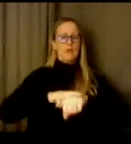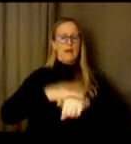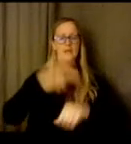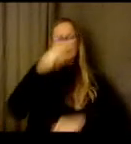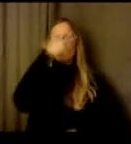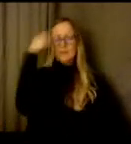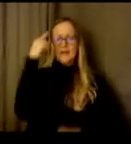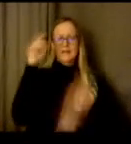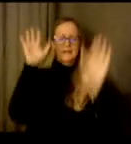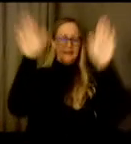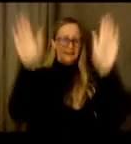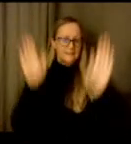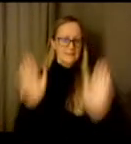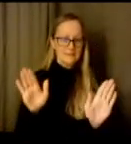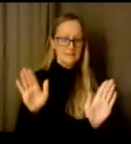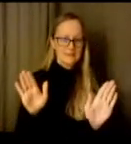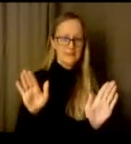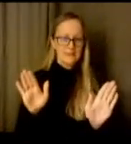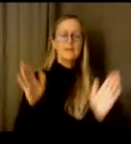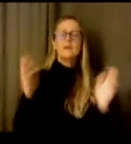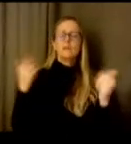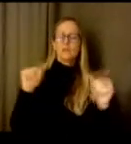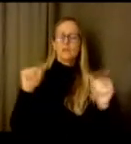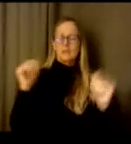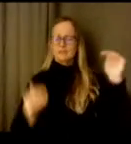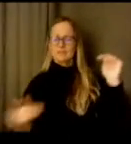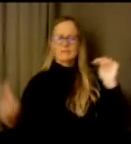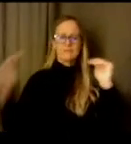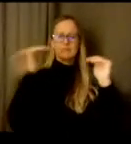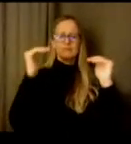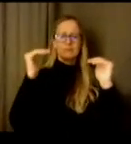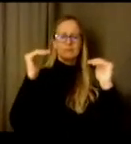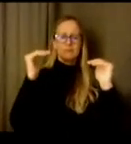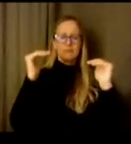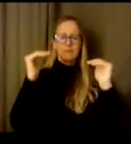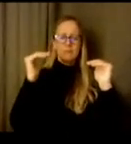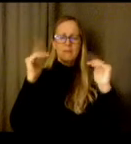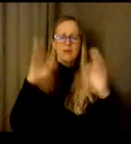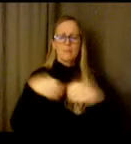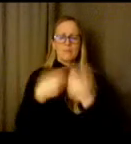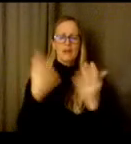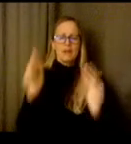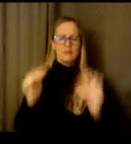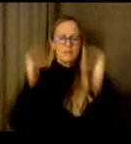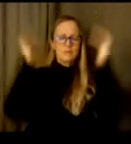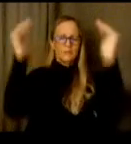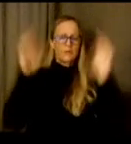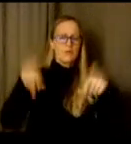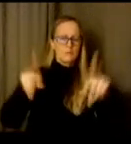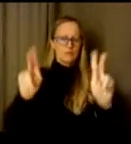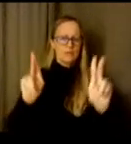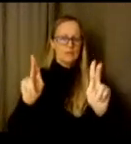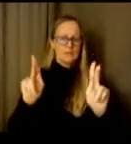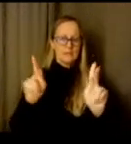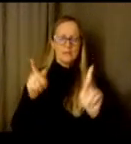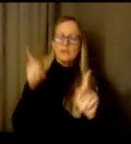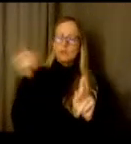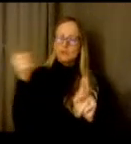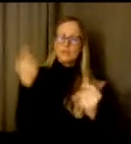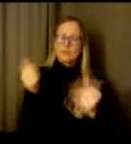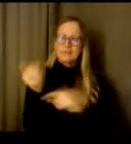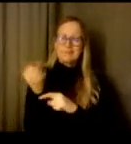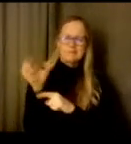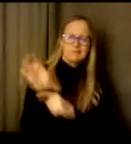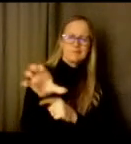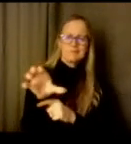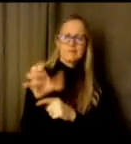gap between inferior opportunities and superior opportunities. She pushes the system to do better and to be better for young